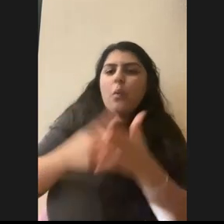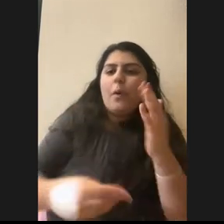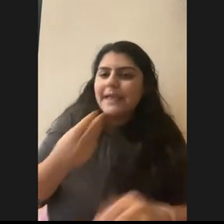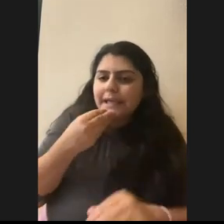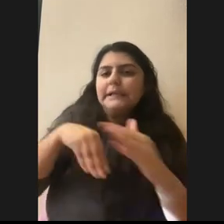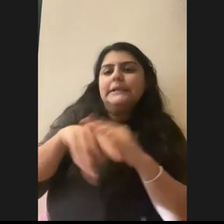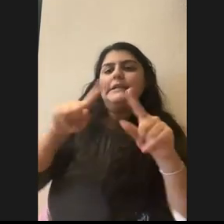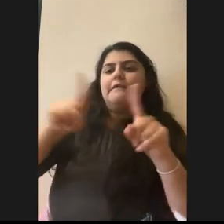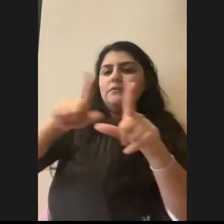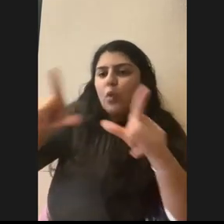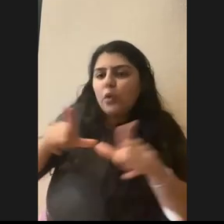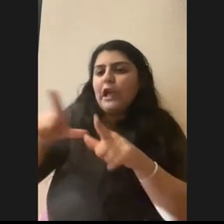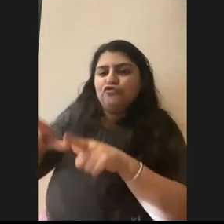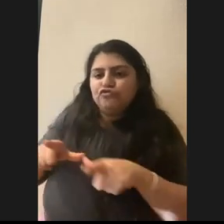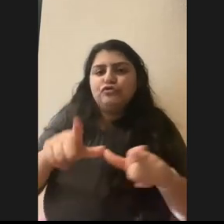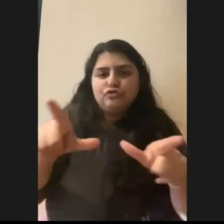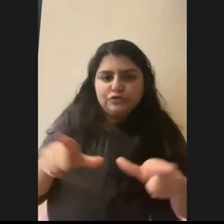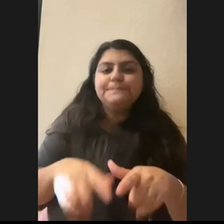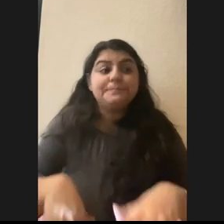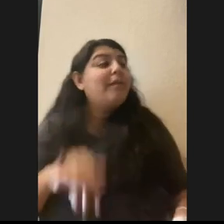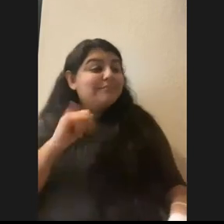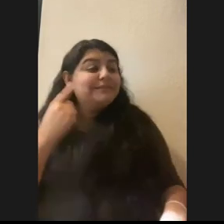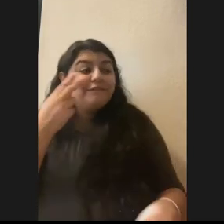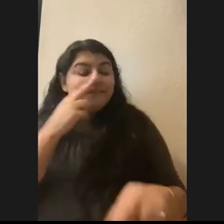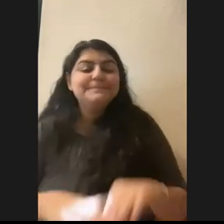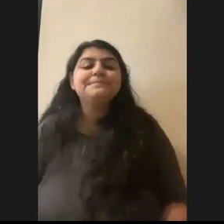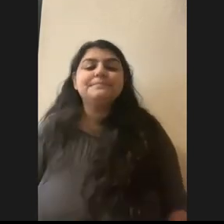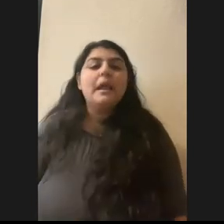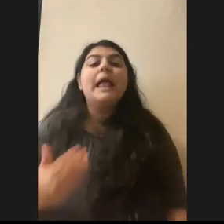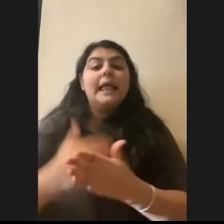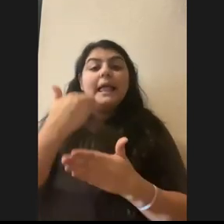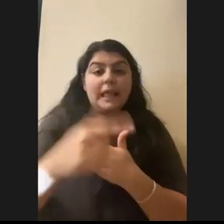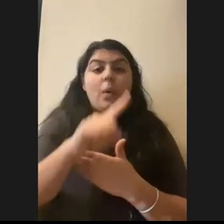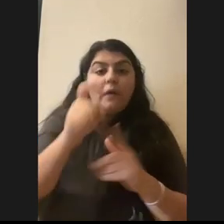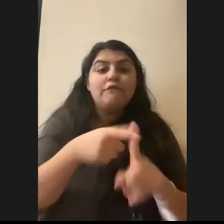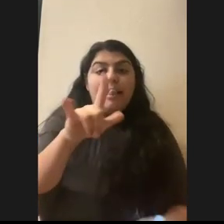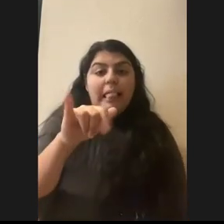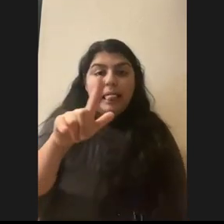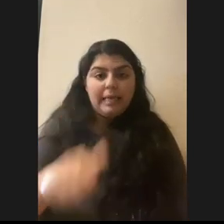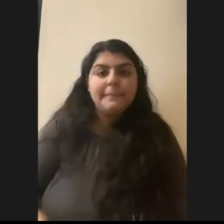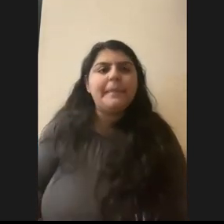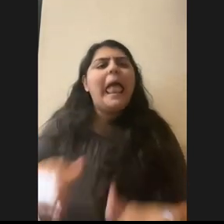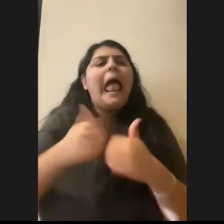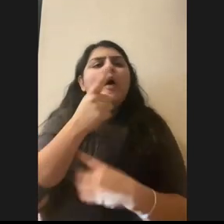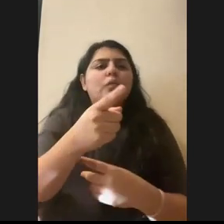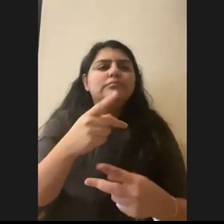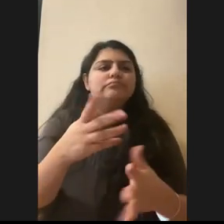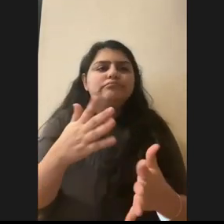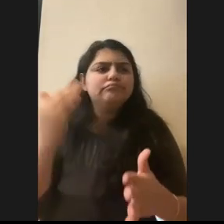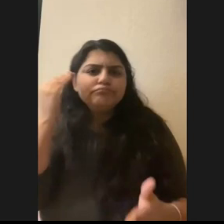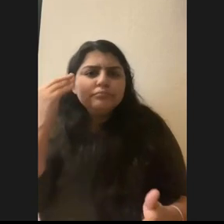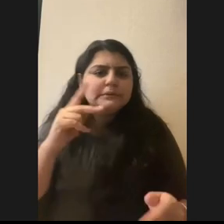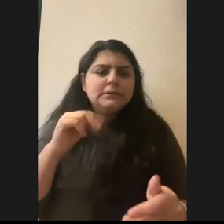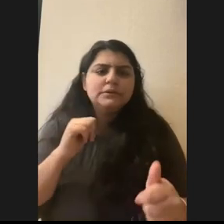locations. That sounds fun. Um, our next questions from Lila, how do you stay up to date on ecological news and